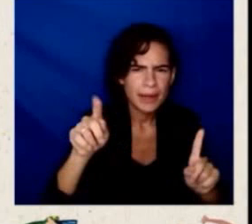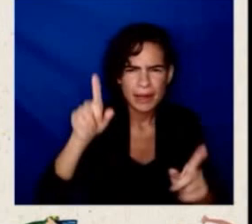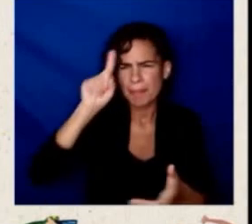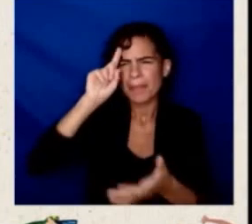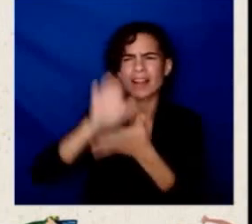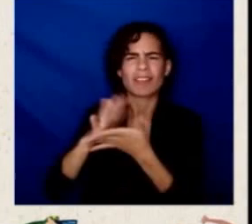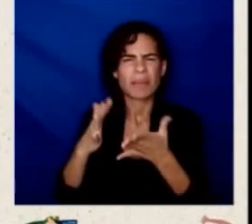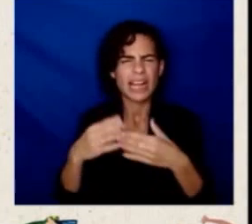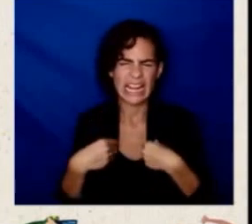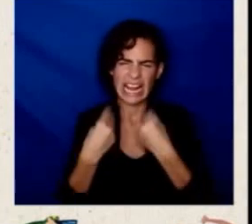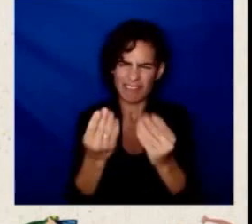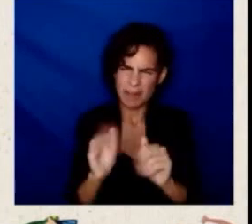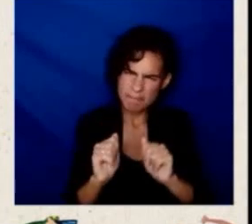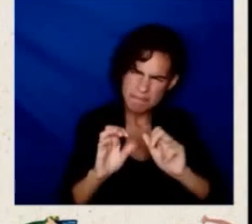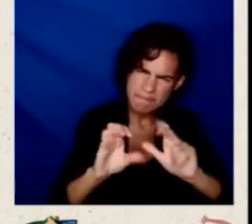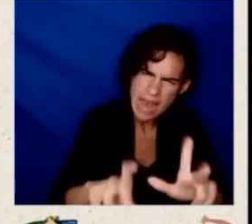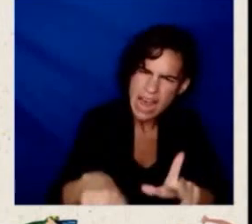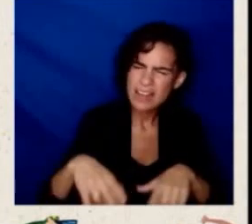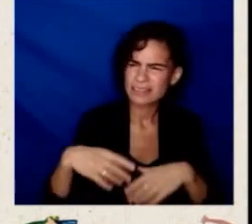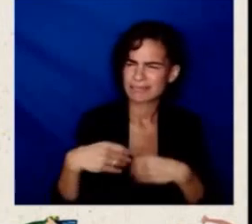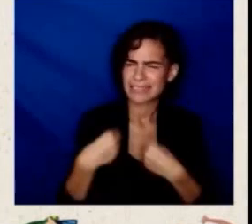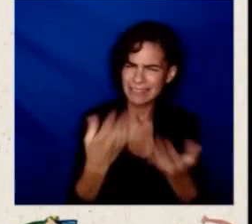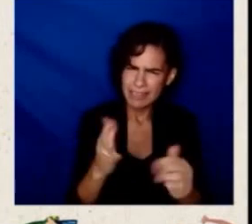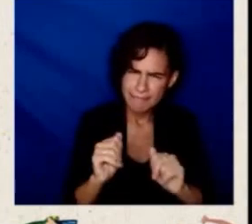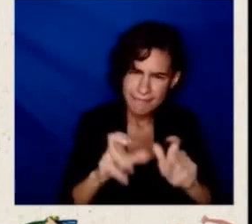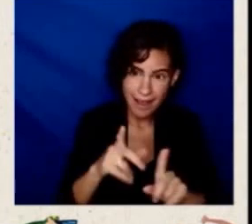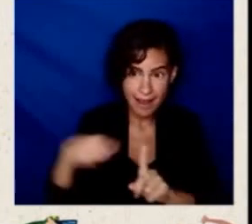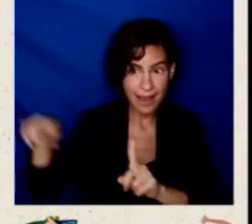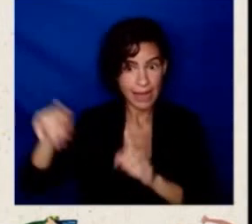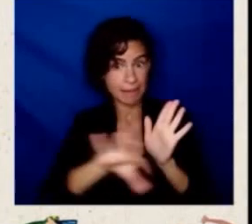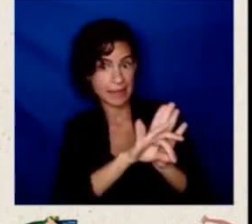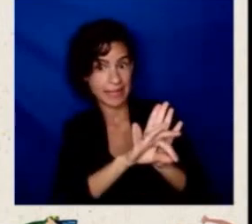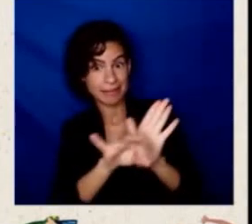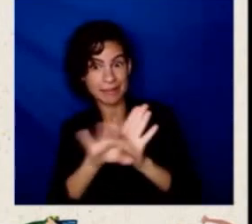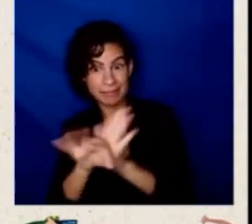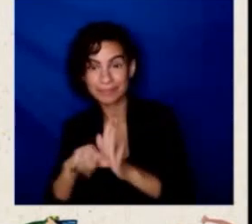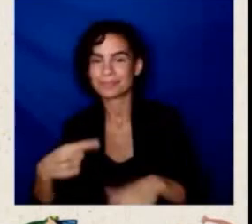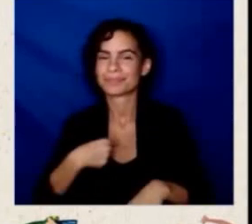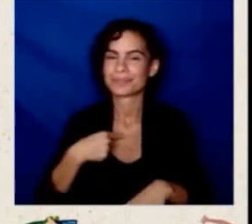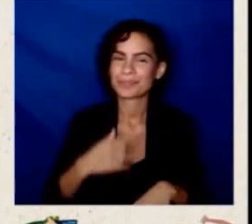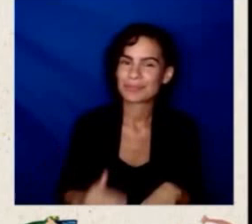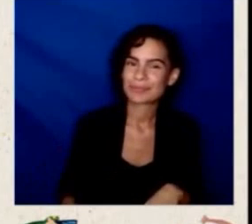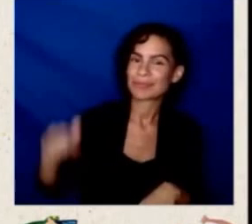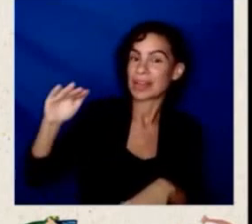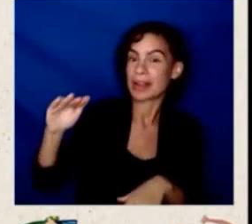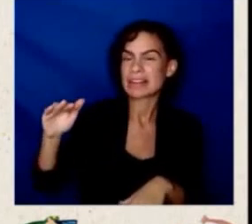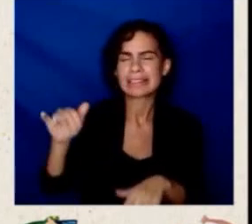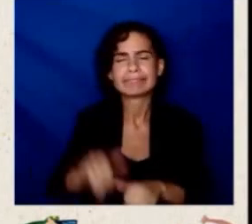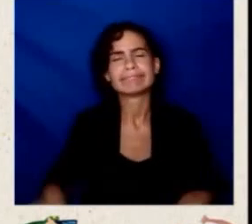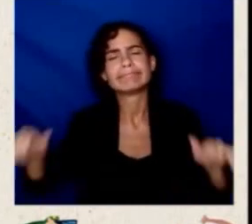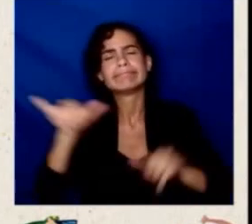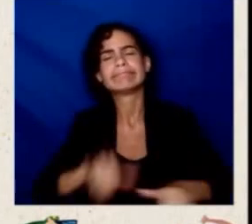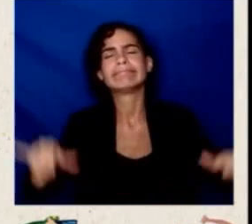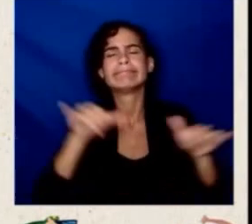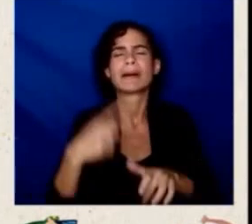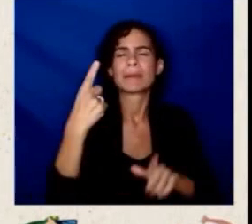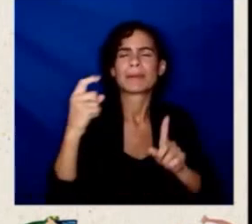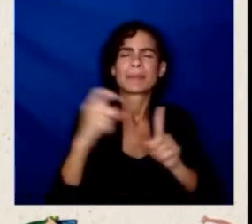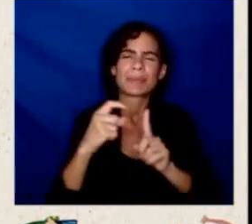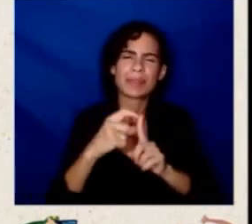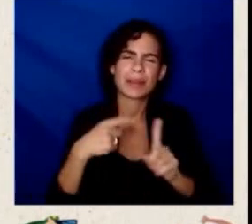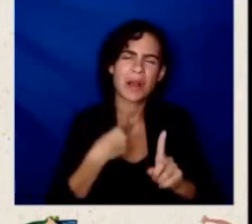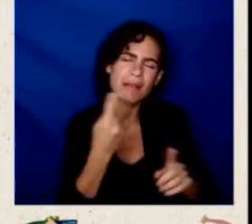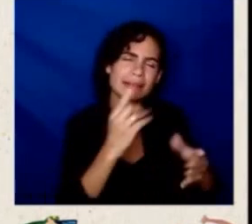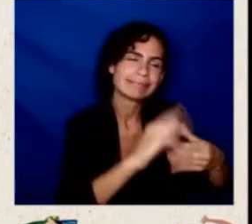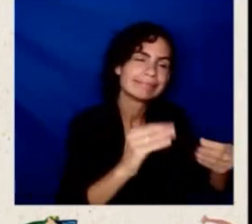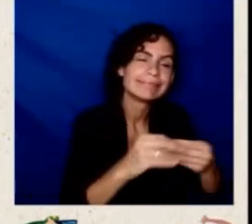I would only leave you with one word, which I grew up with, which I tell people about all the time, because to me,